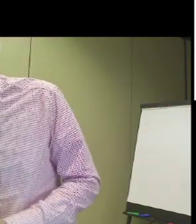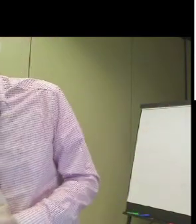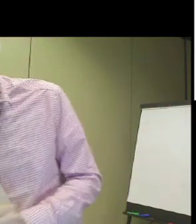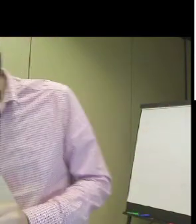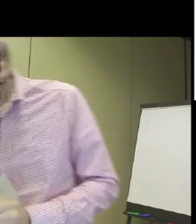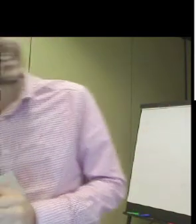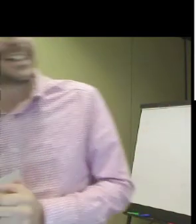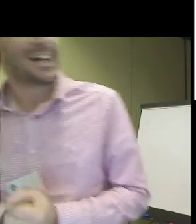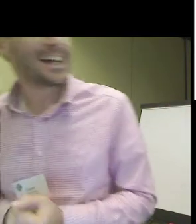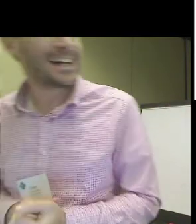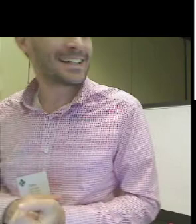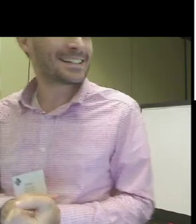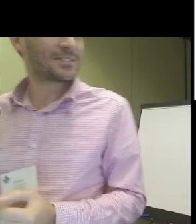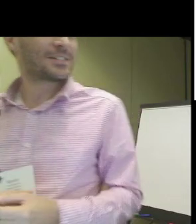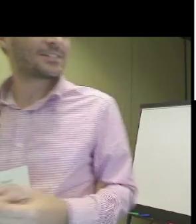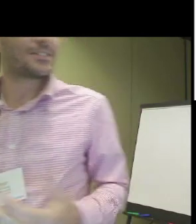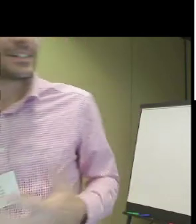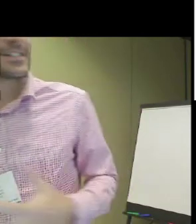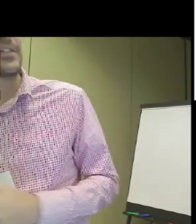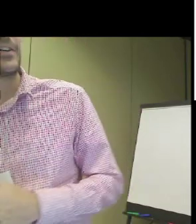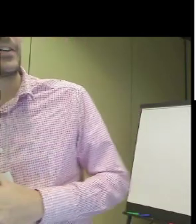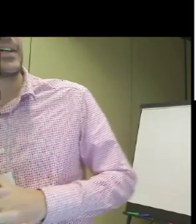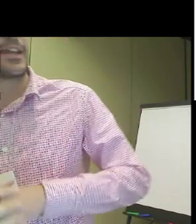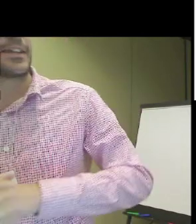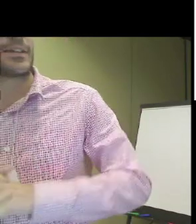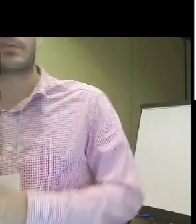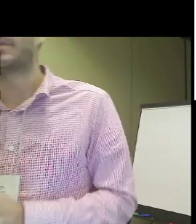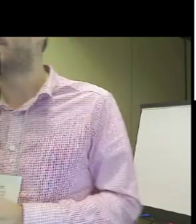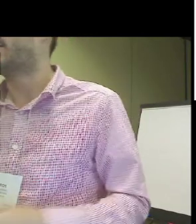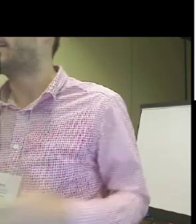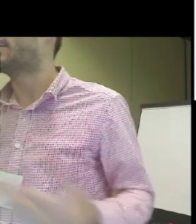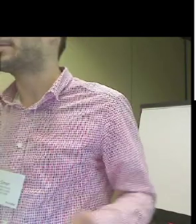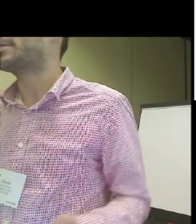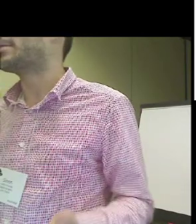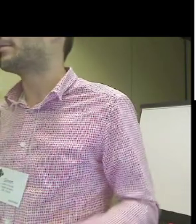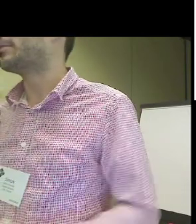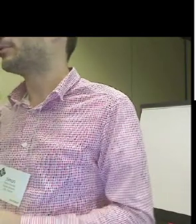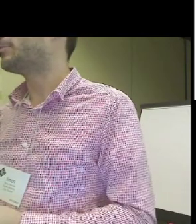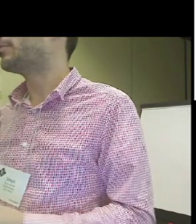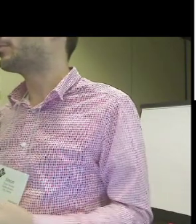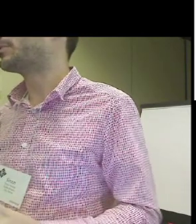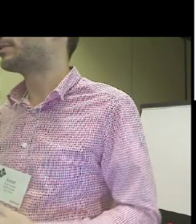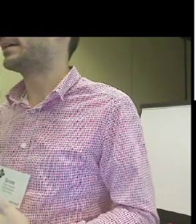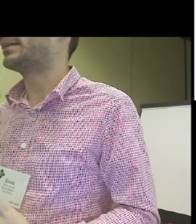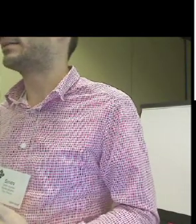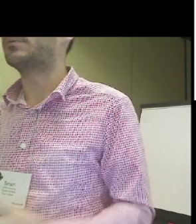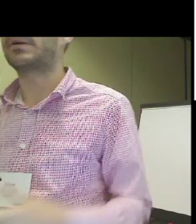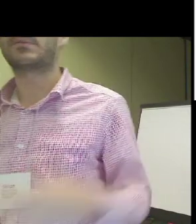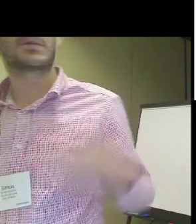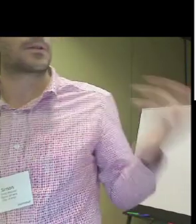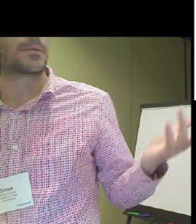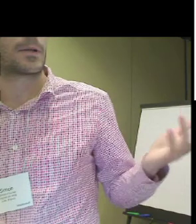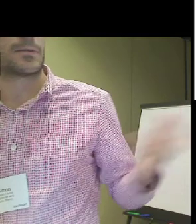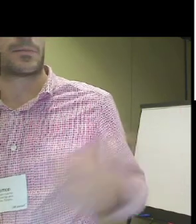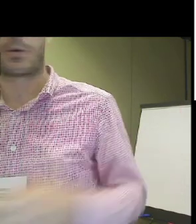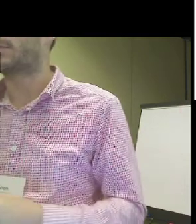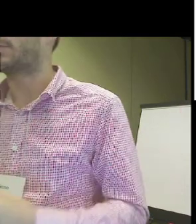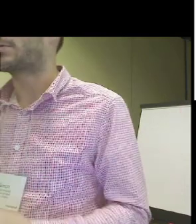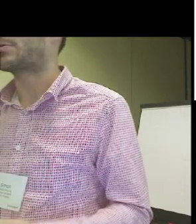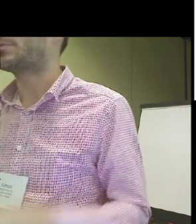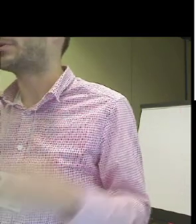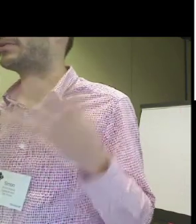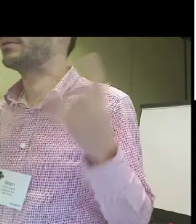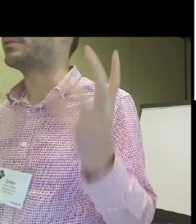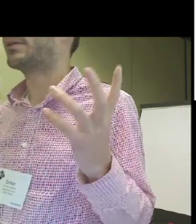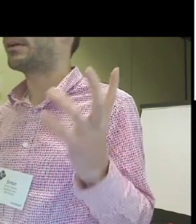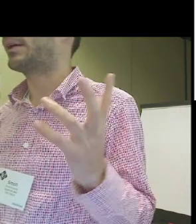But then, that's really strange. And then you have, as a consequence, a lot of unemployment. And when we talk about unemployment,